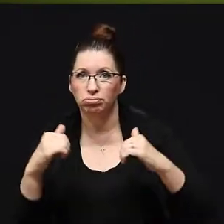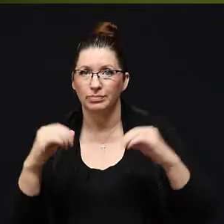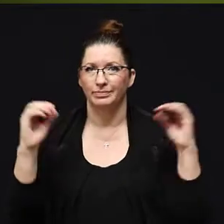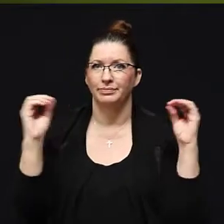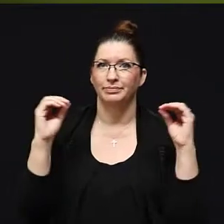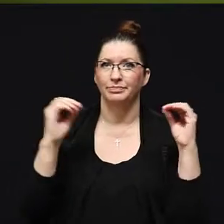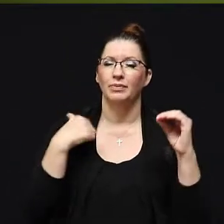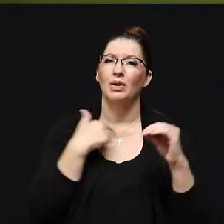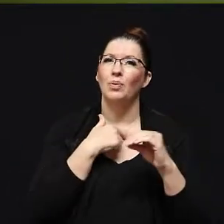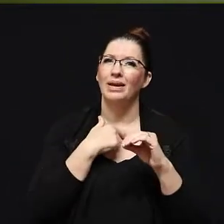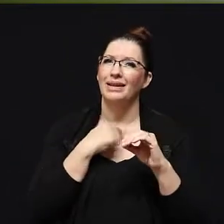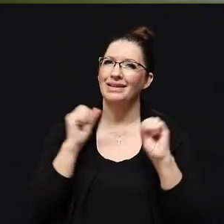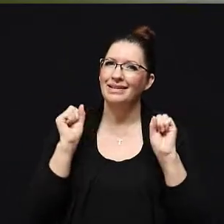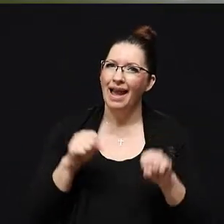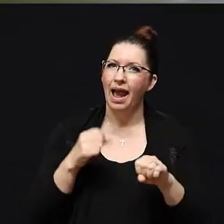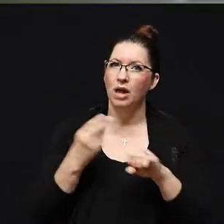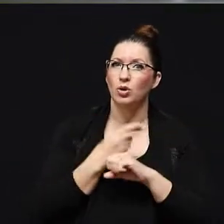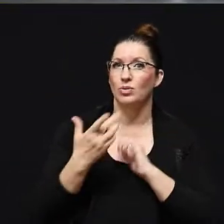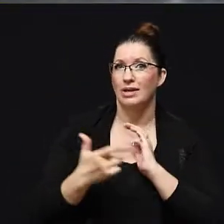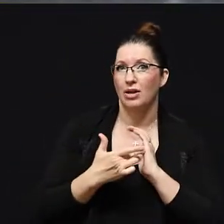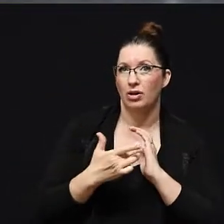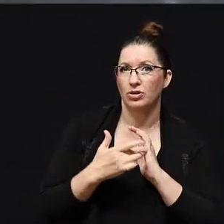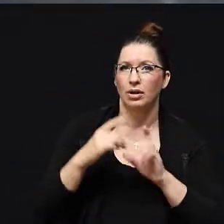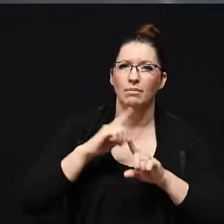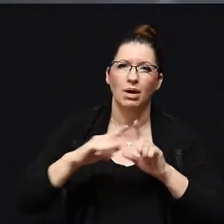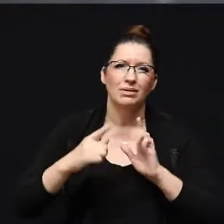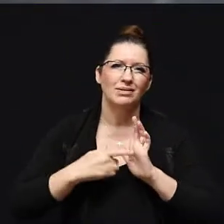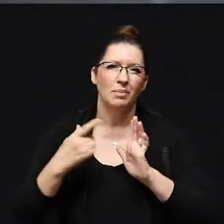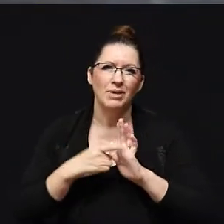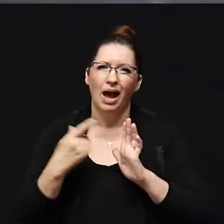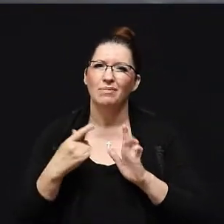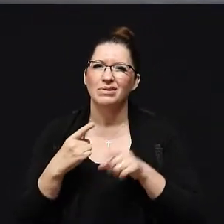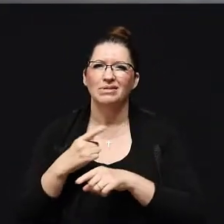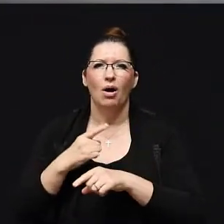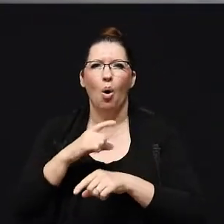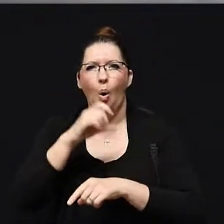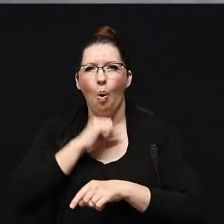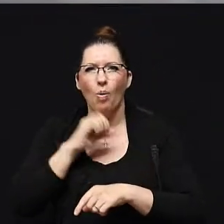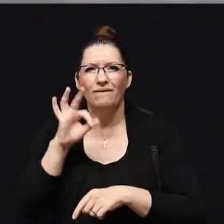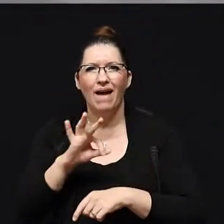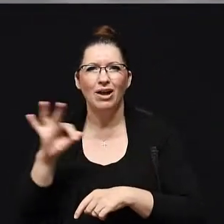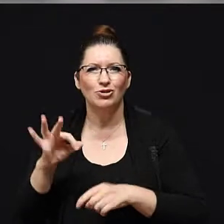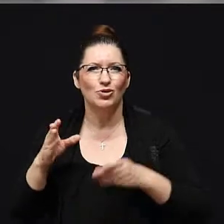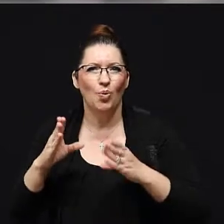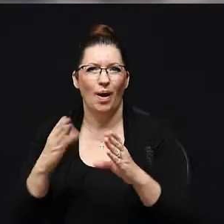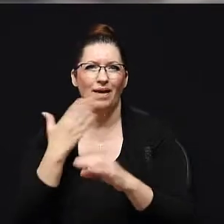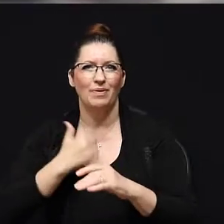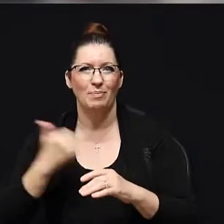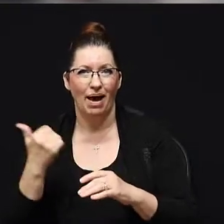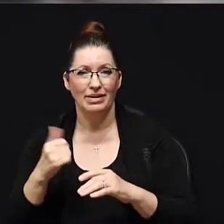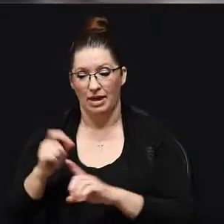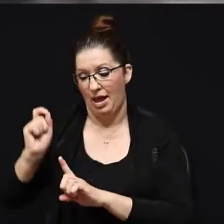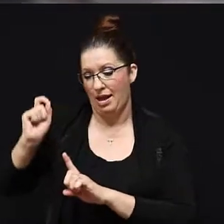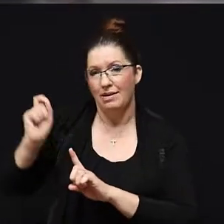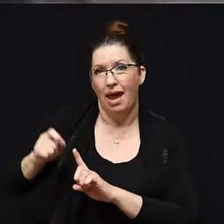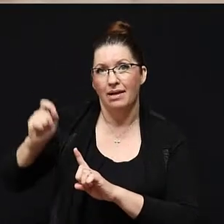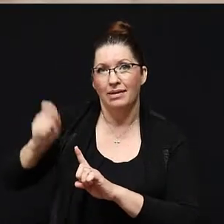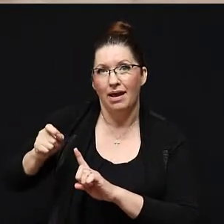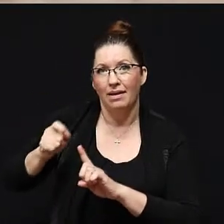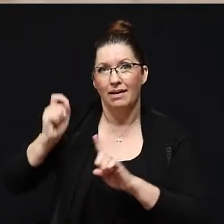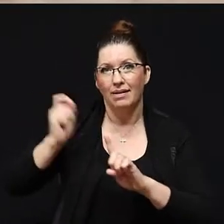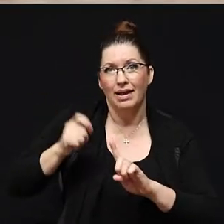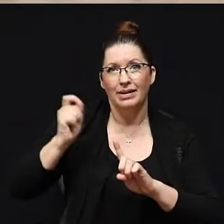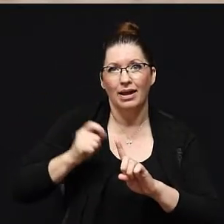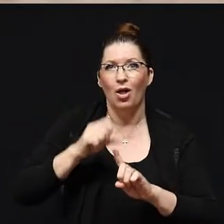when we're able to, but sometimes the old-fashioned way is the best way. And when it comes to nailing down the turf, we use the old-fashioned method.